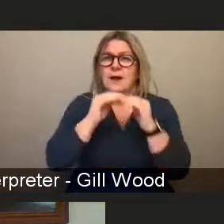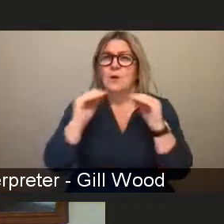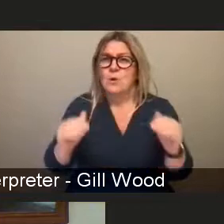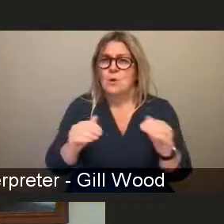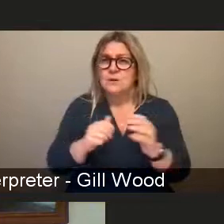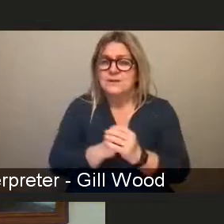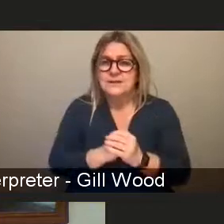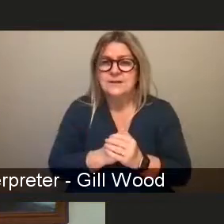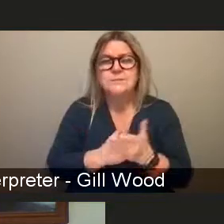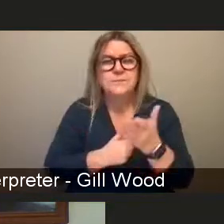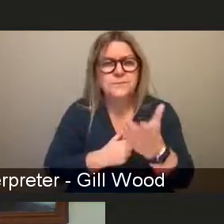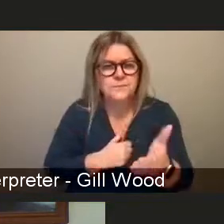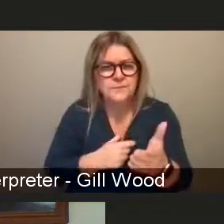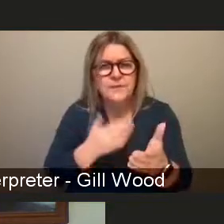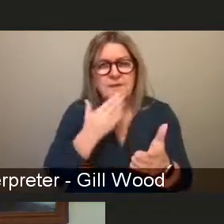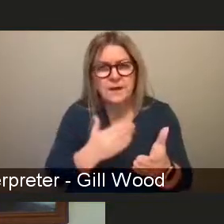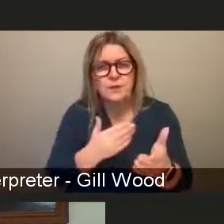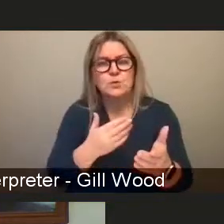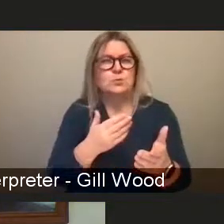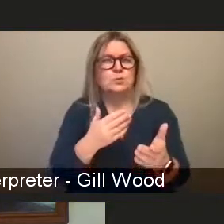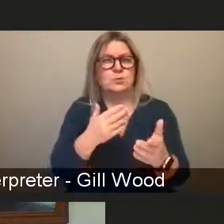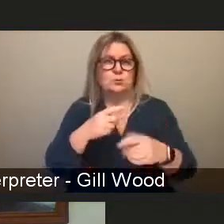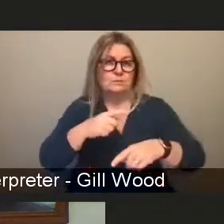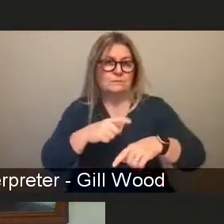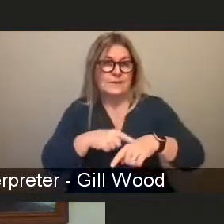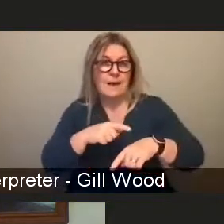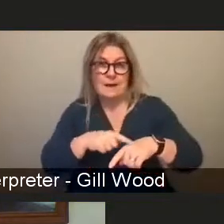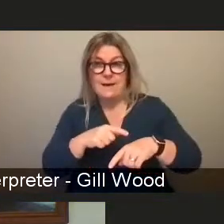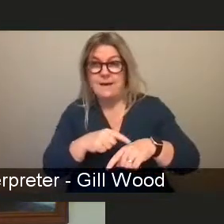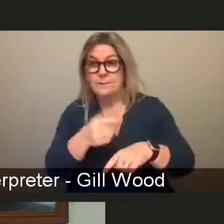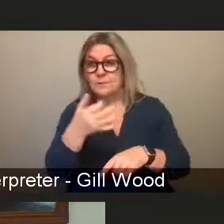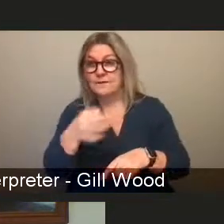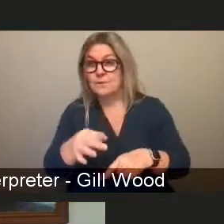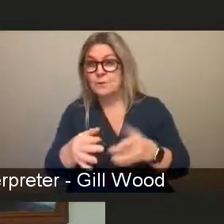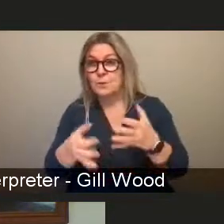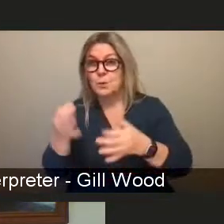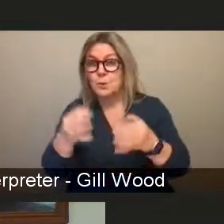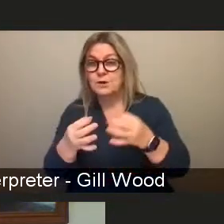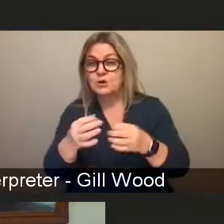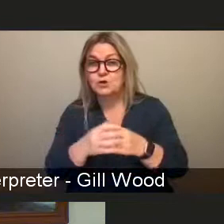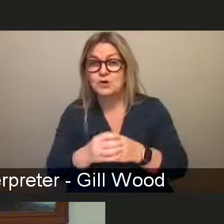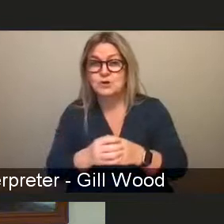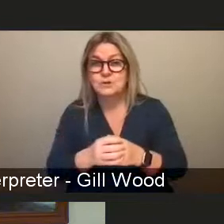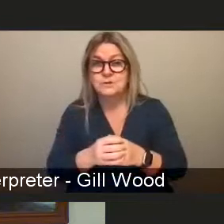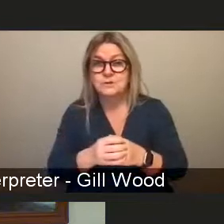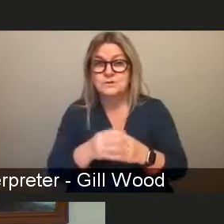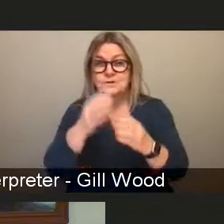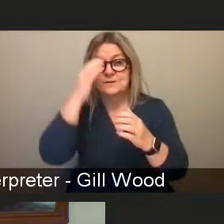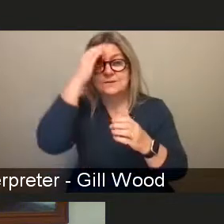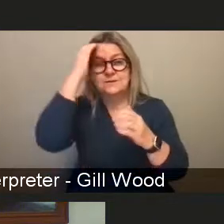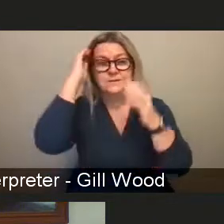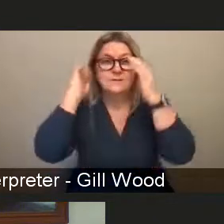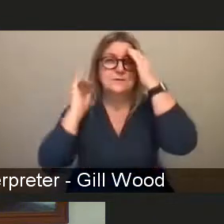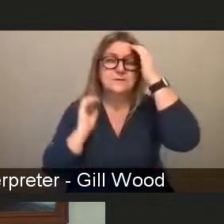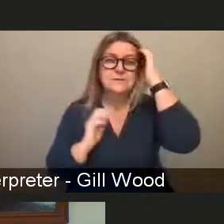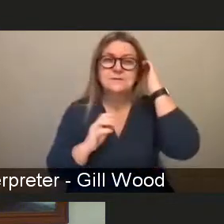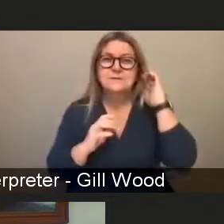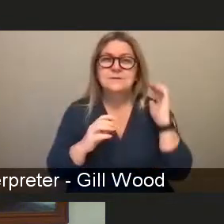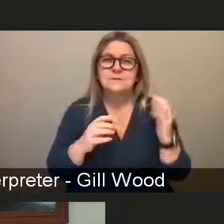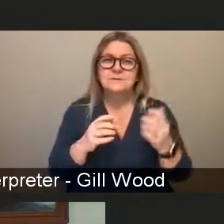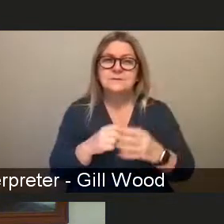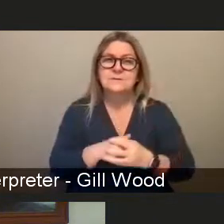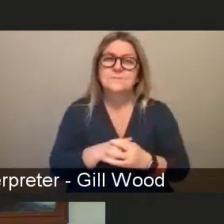in a couple of other questions and i'll manage to read out maybe a couple of questions well comments but without without an actual question and